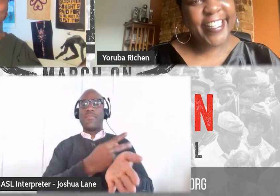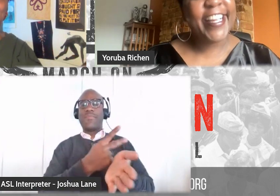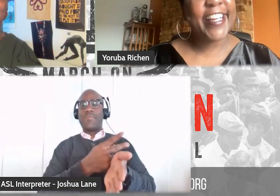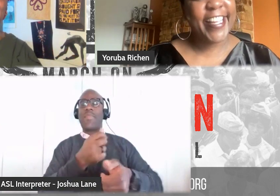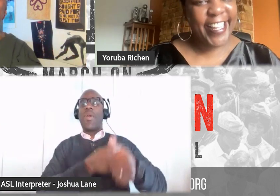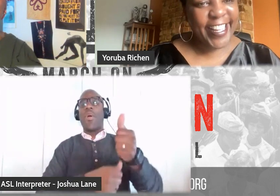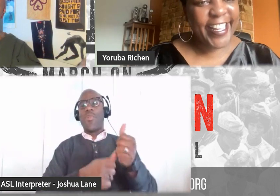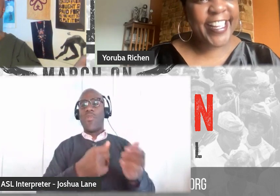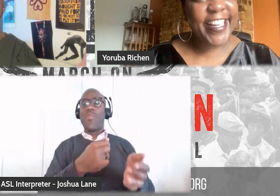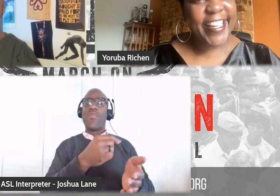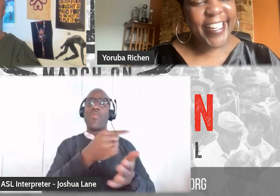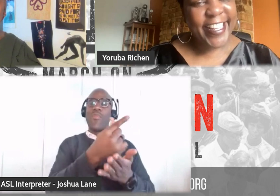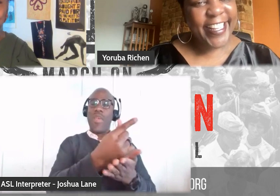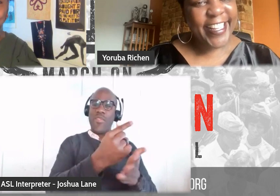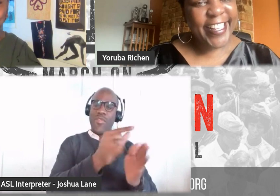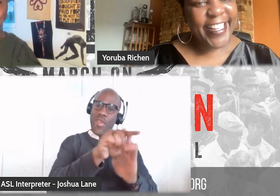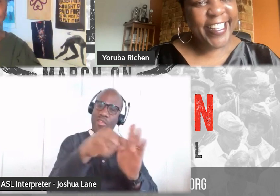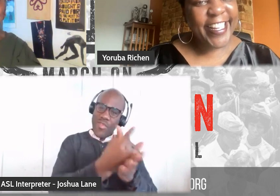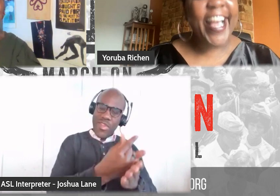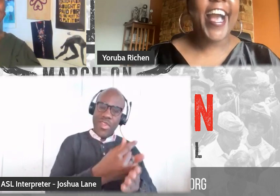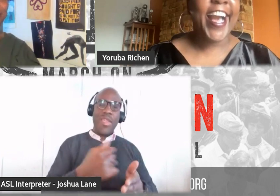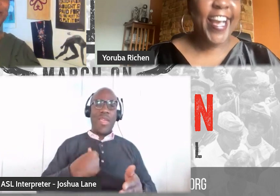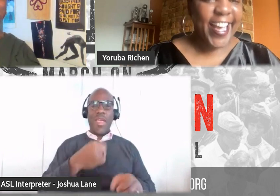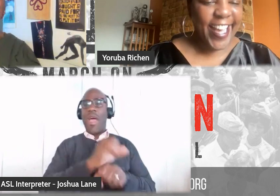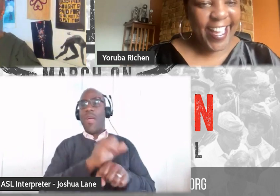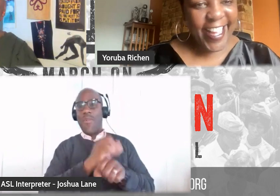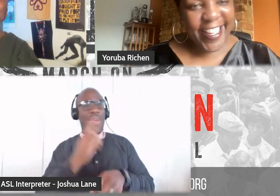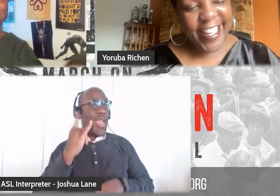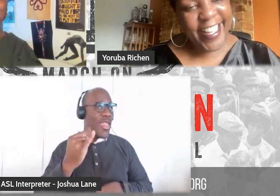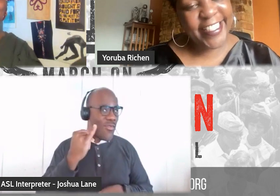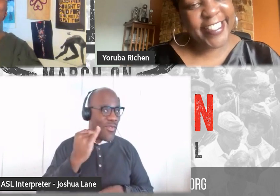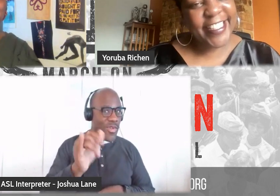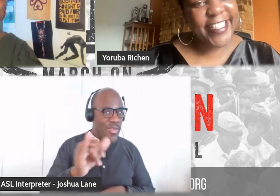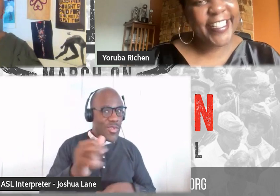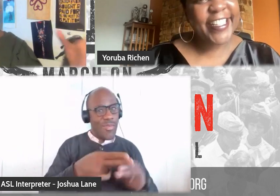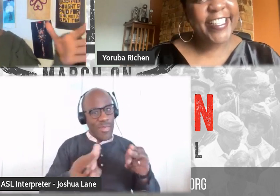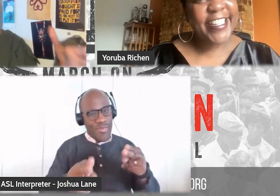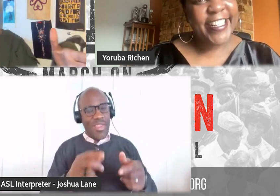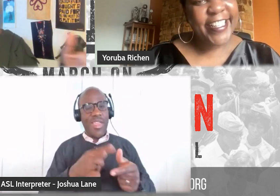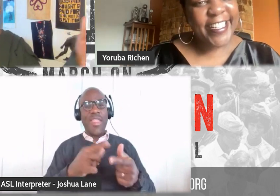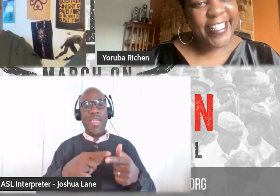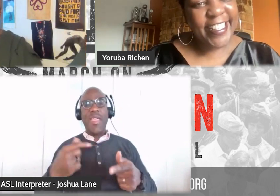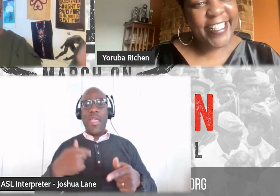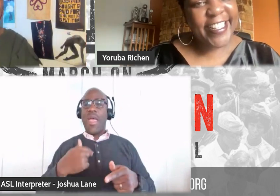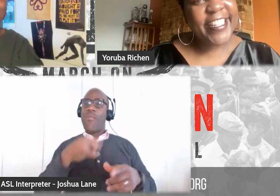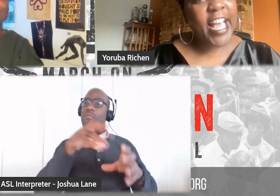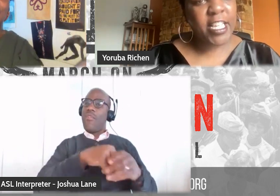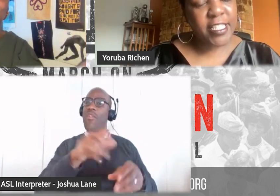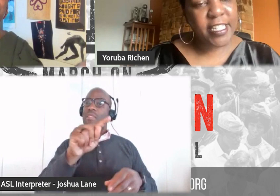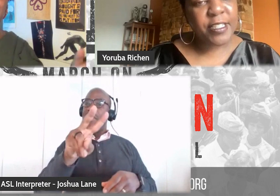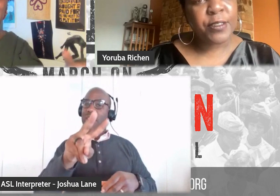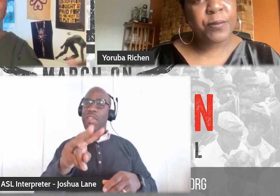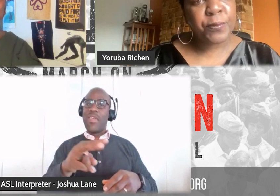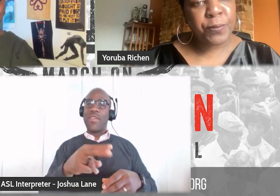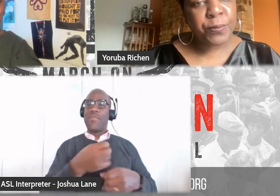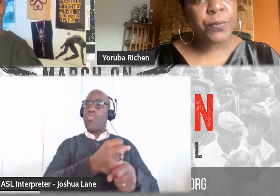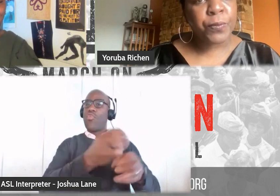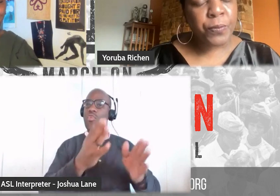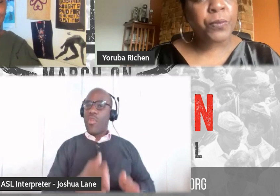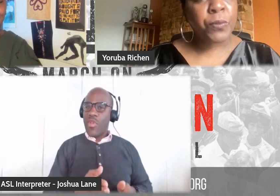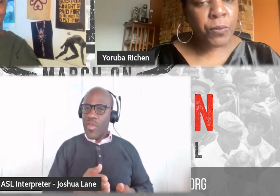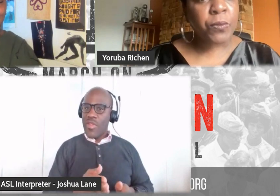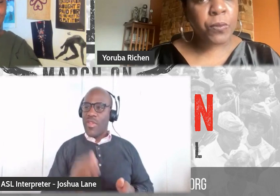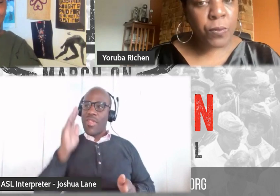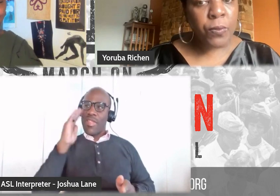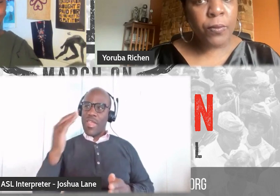for a while. I was a TV news producer as well. So we have a lot of things that seem to push us along the lines of film